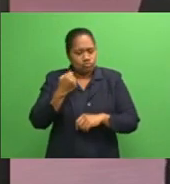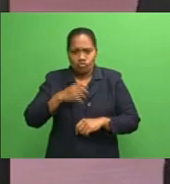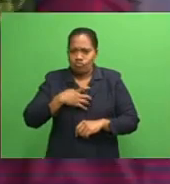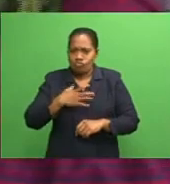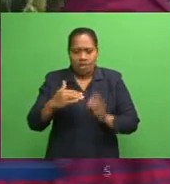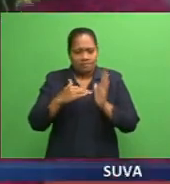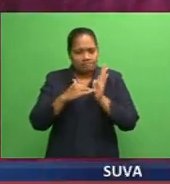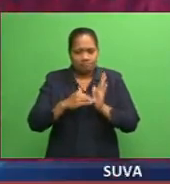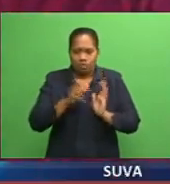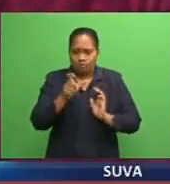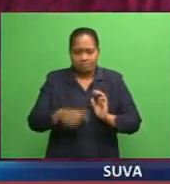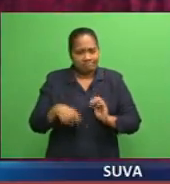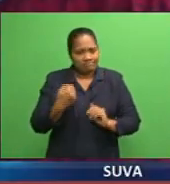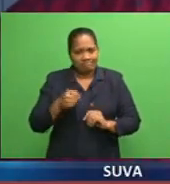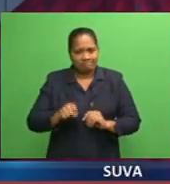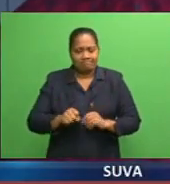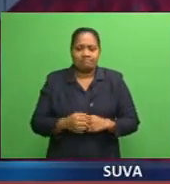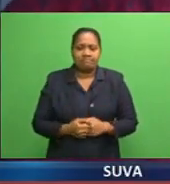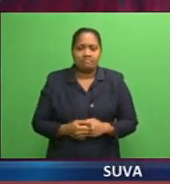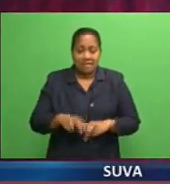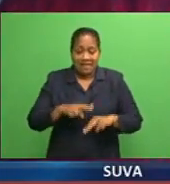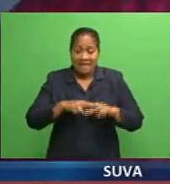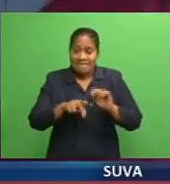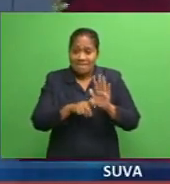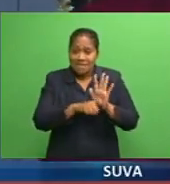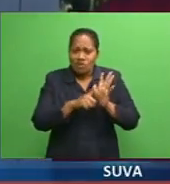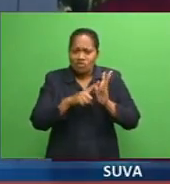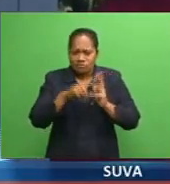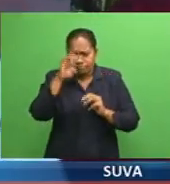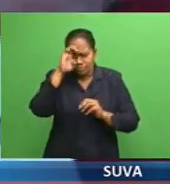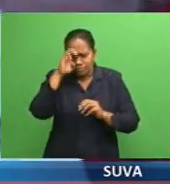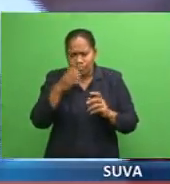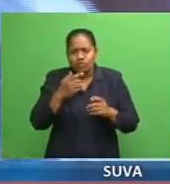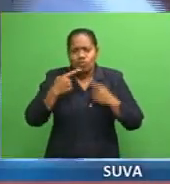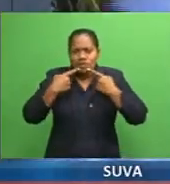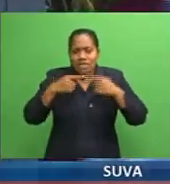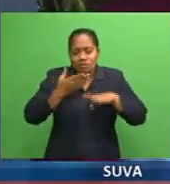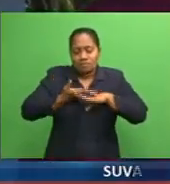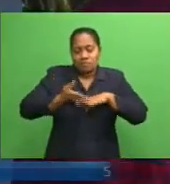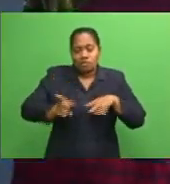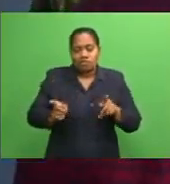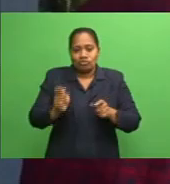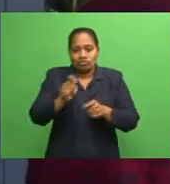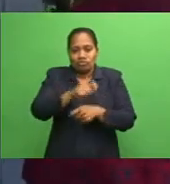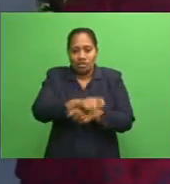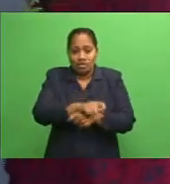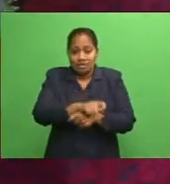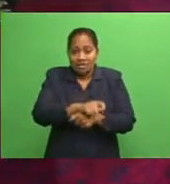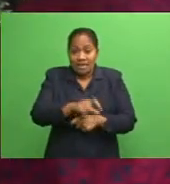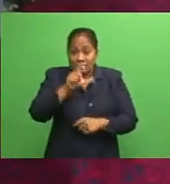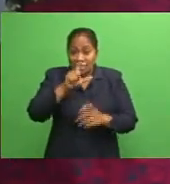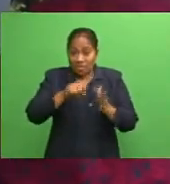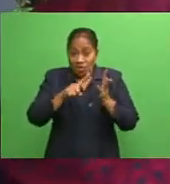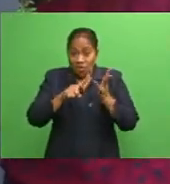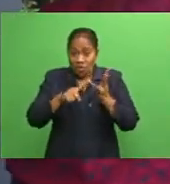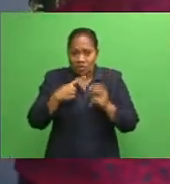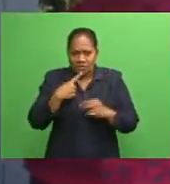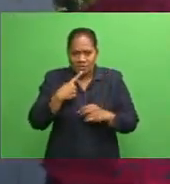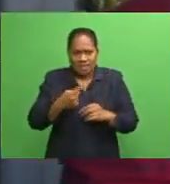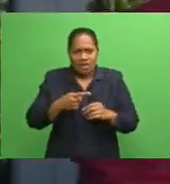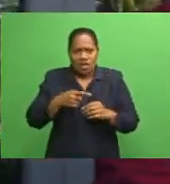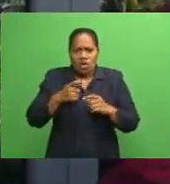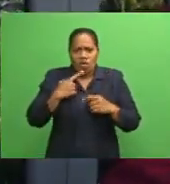The FIRIU is expected to announce some changes tomorrow. However, CEO John O'Connor says Commander Keene spearheaded the major